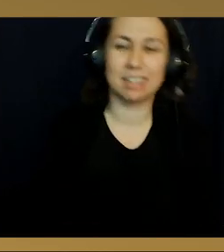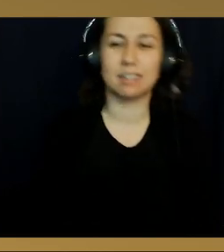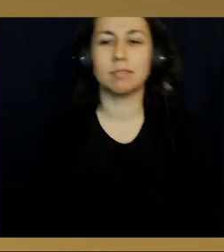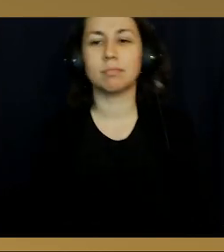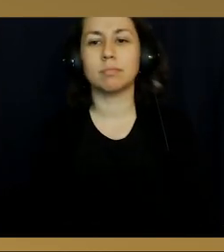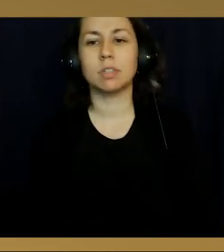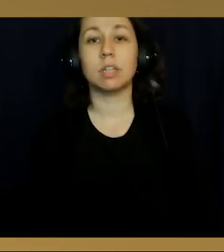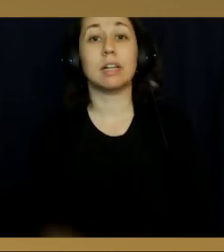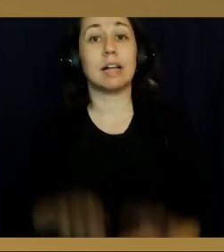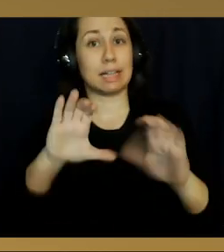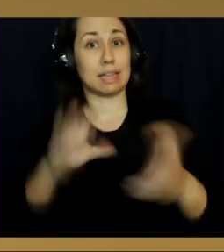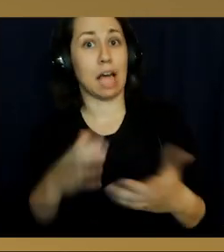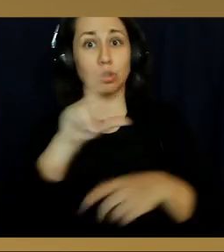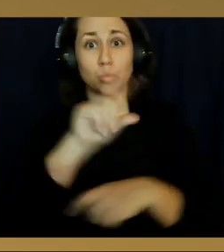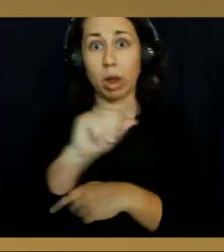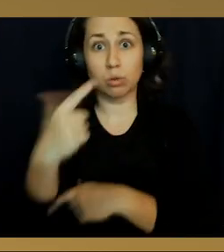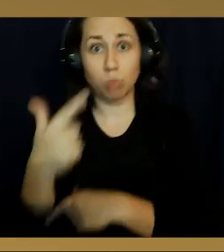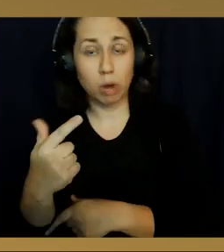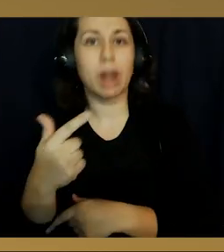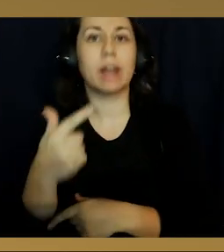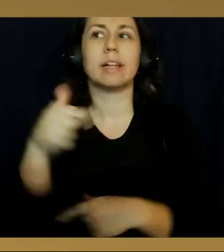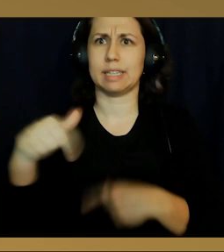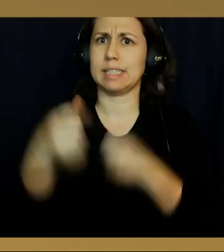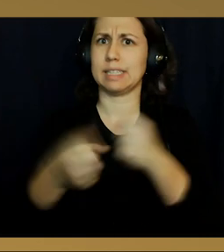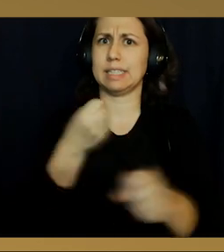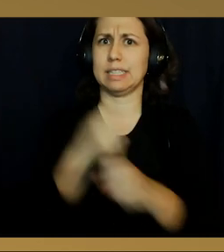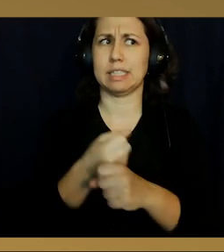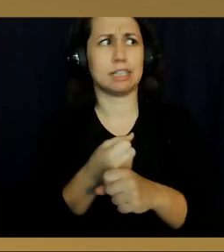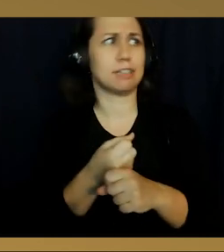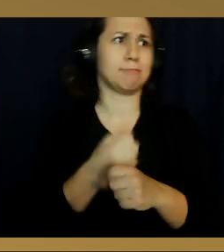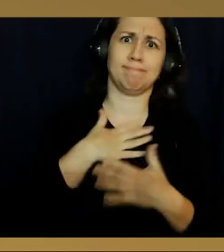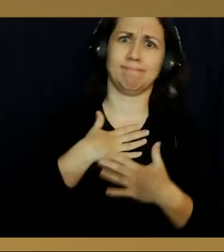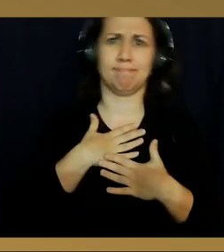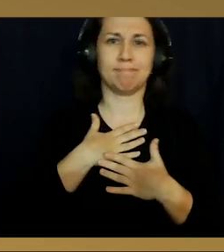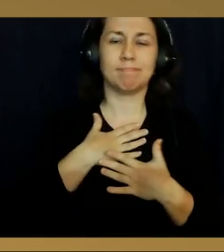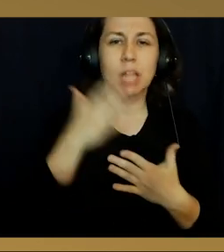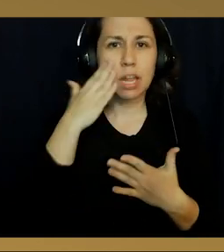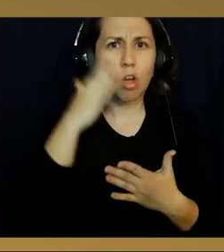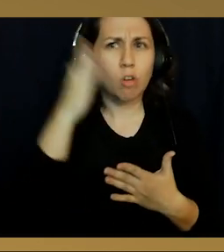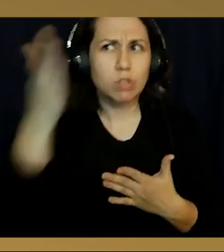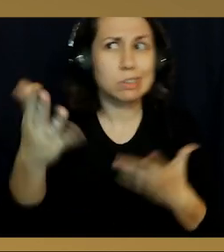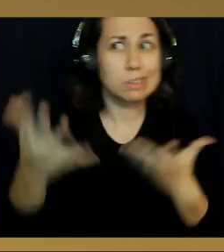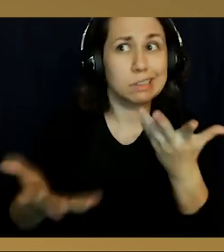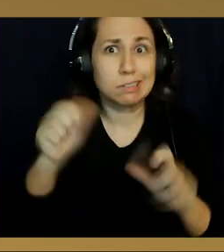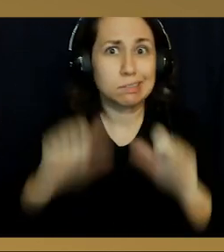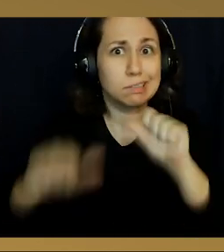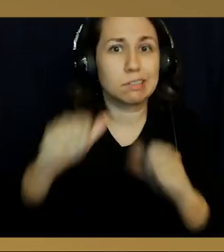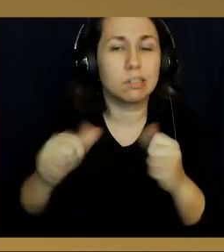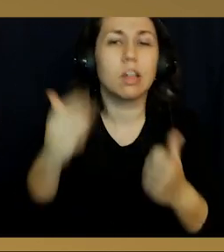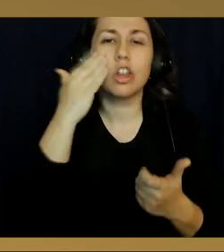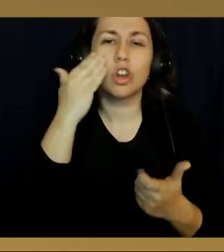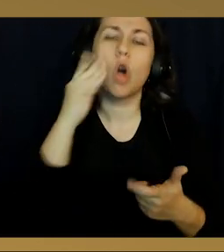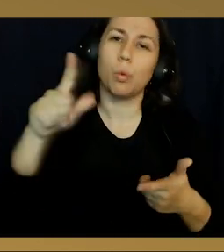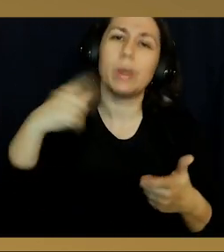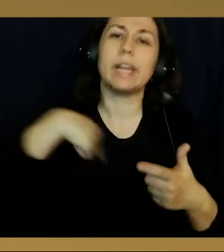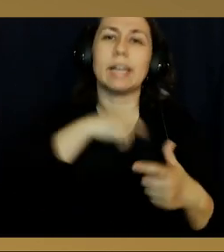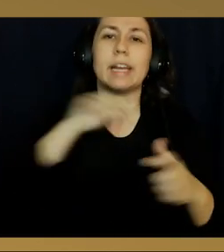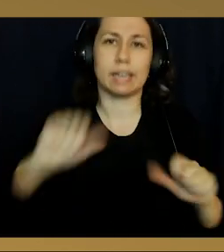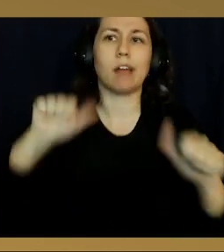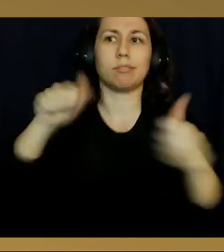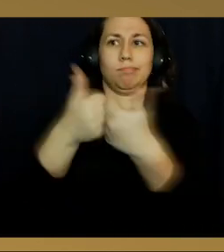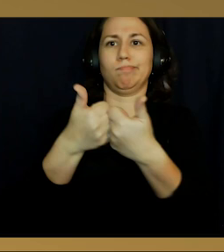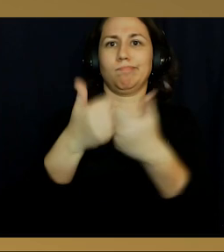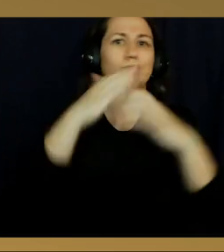class of 2021, this year has been difficult for all of us and the future may be a little uncertain. But I know we can